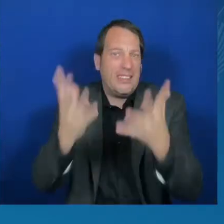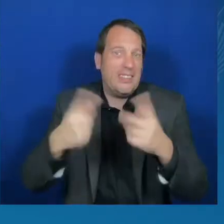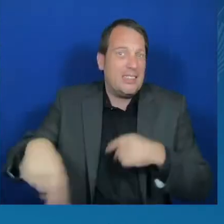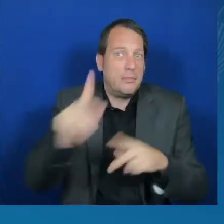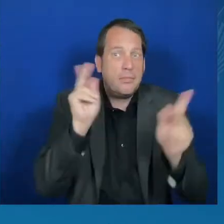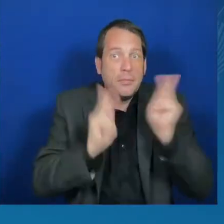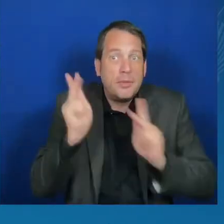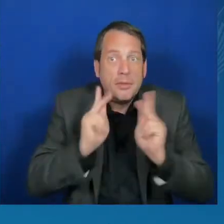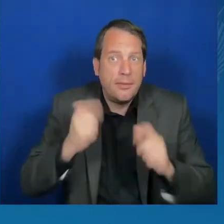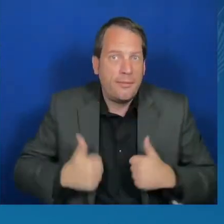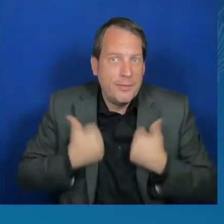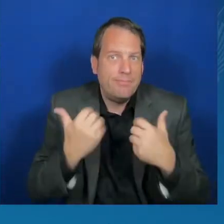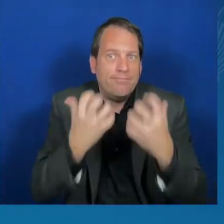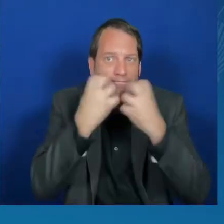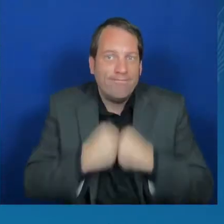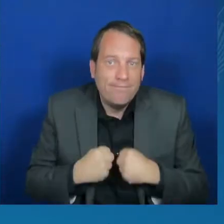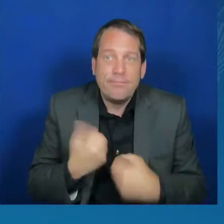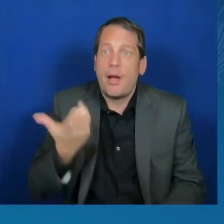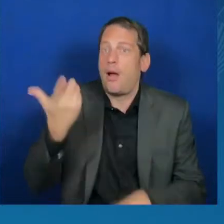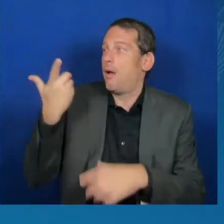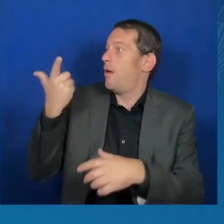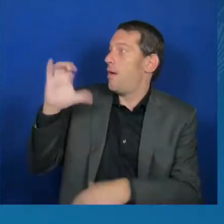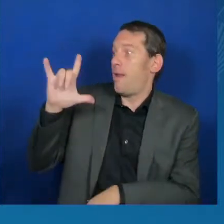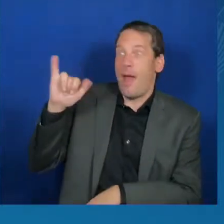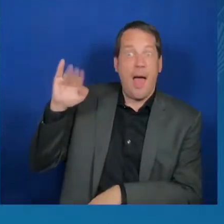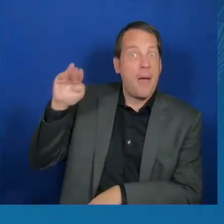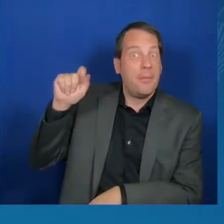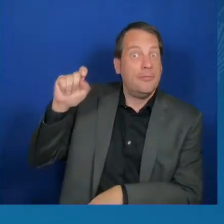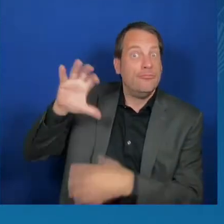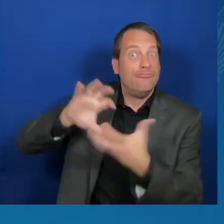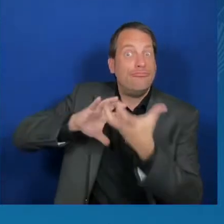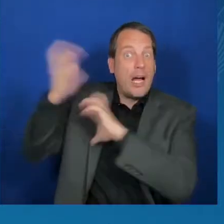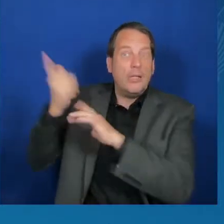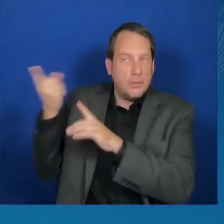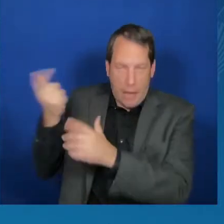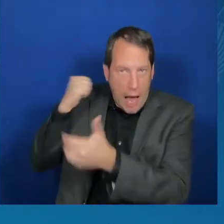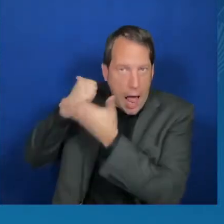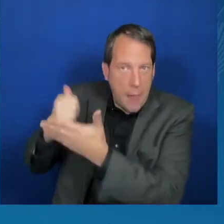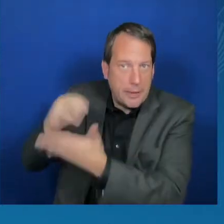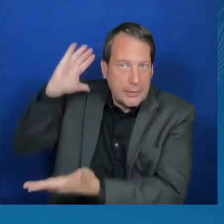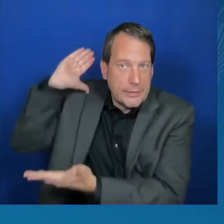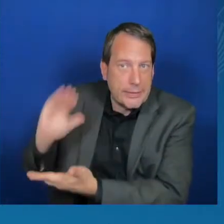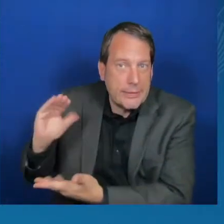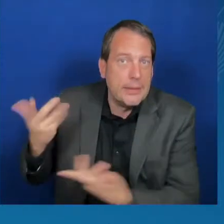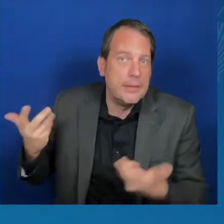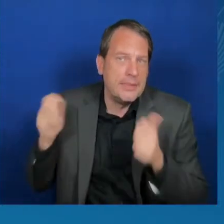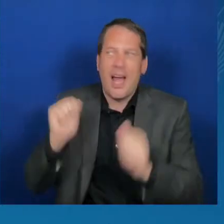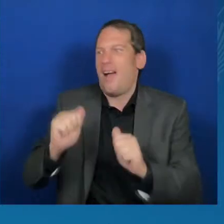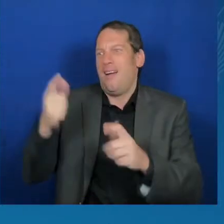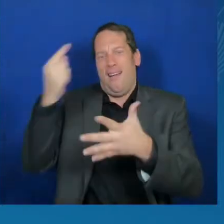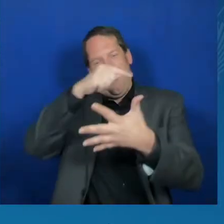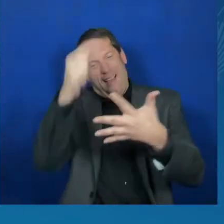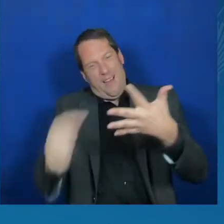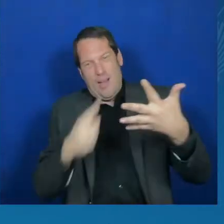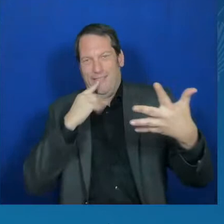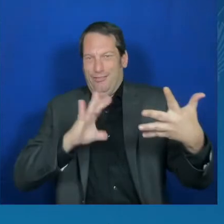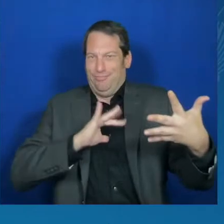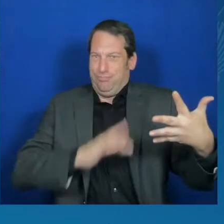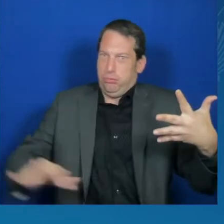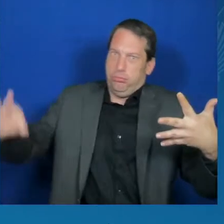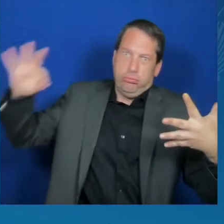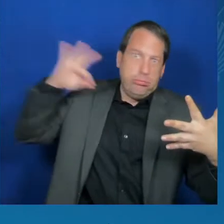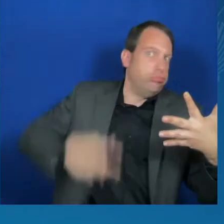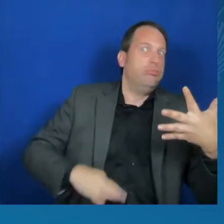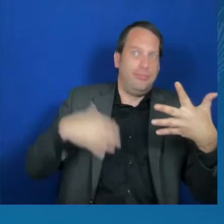to do profound good, it also has the potential to cause profound